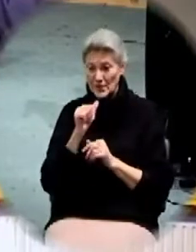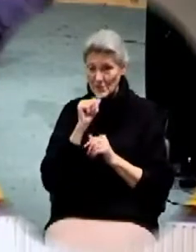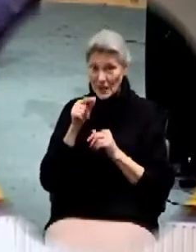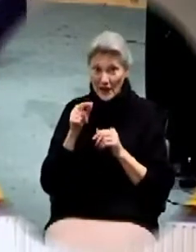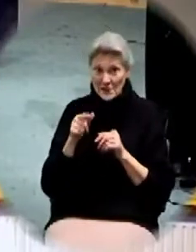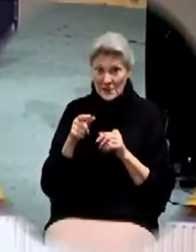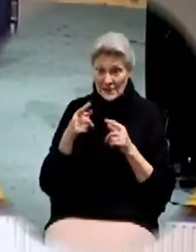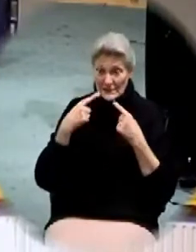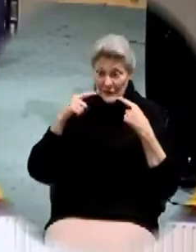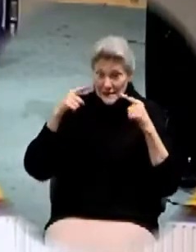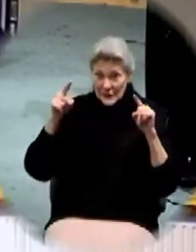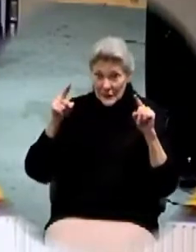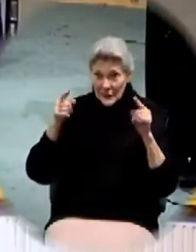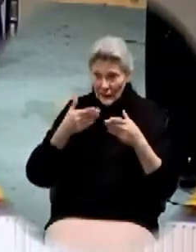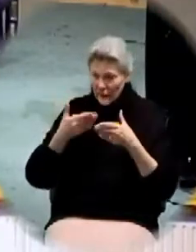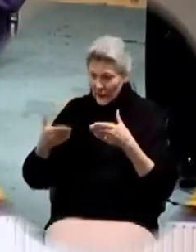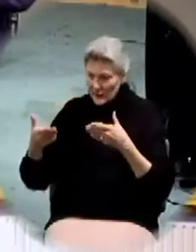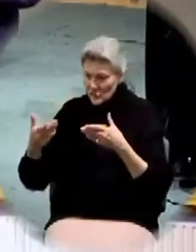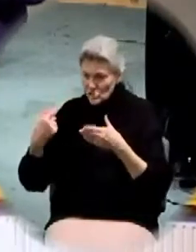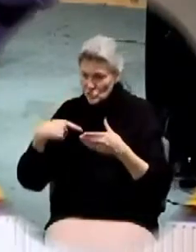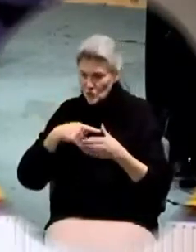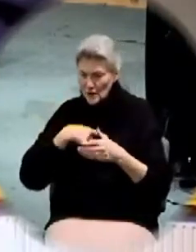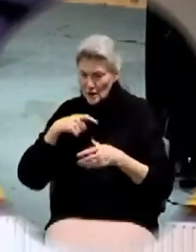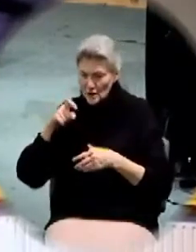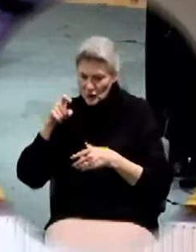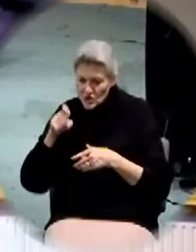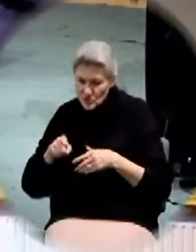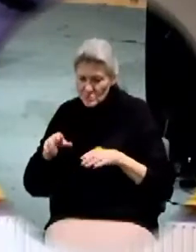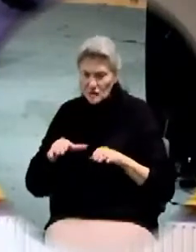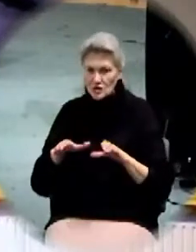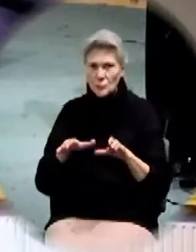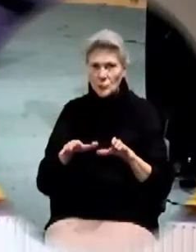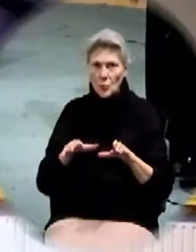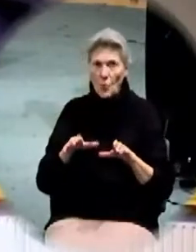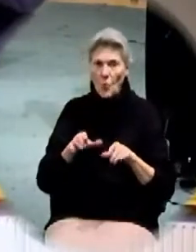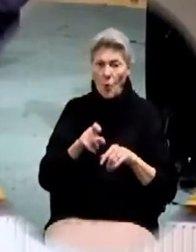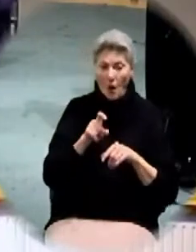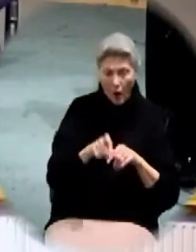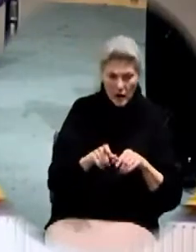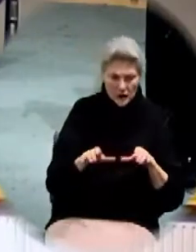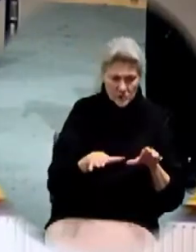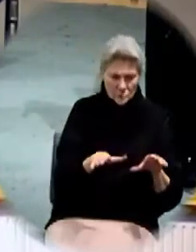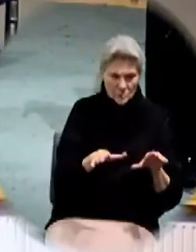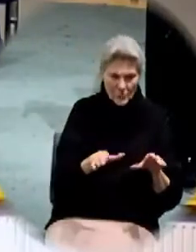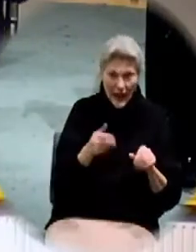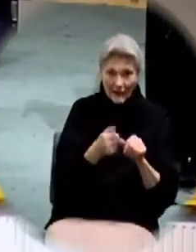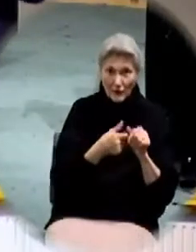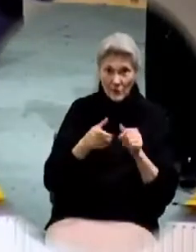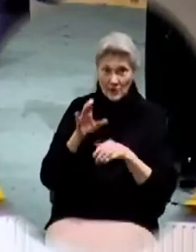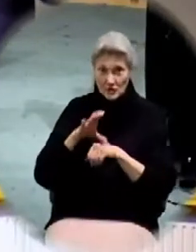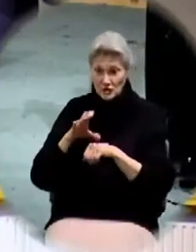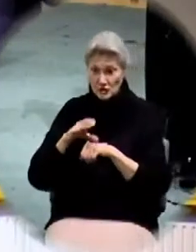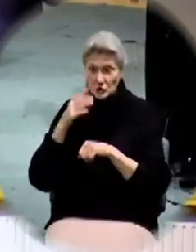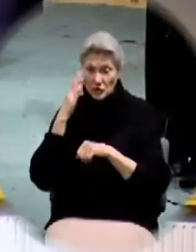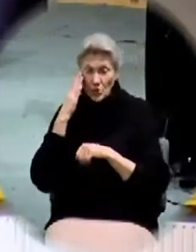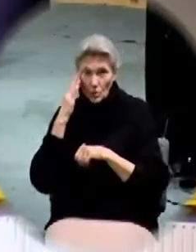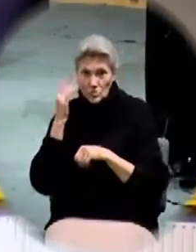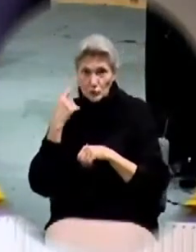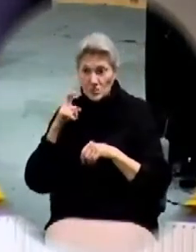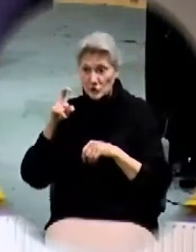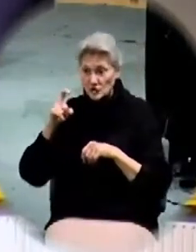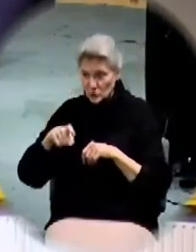the things that we should do or ought to do. Everybody in church knows that we should